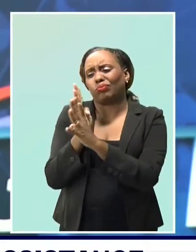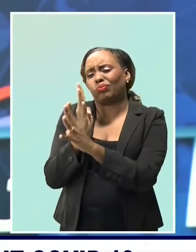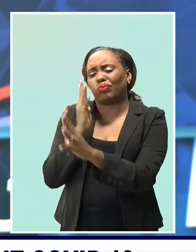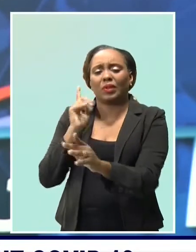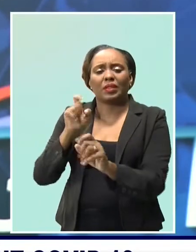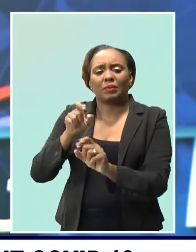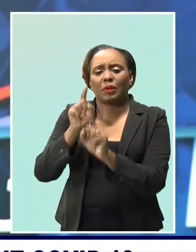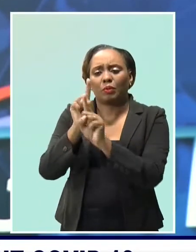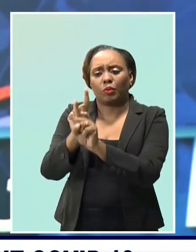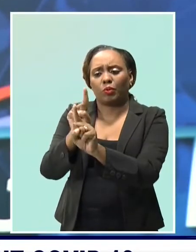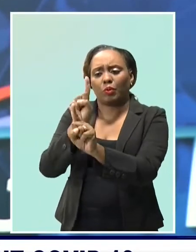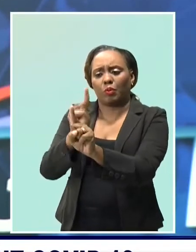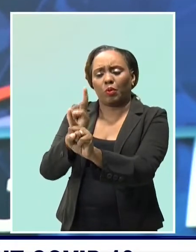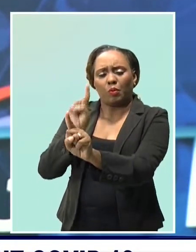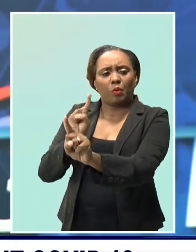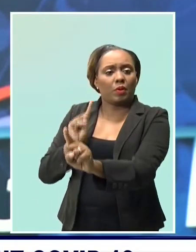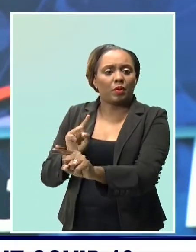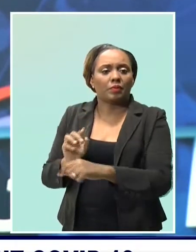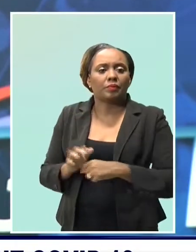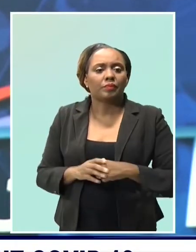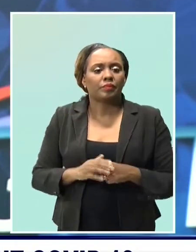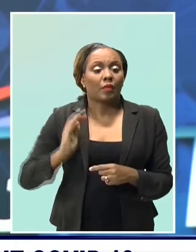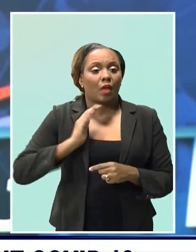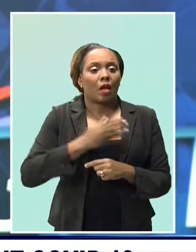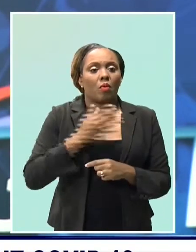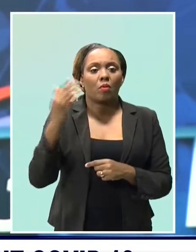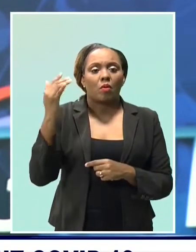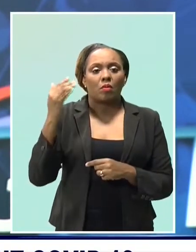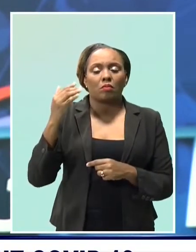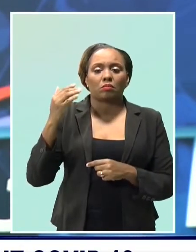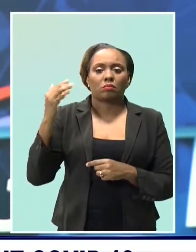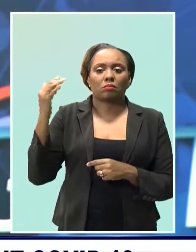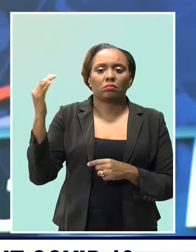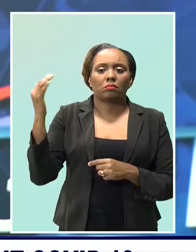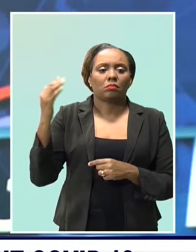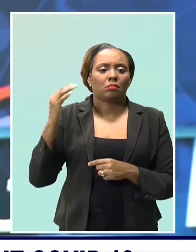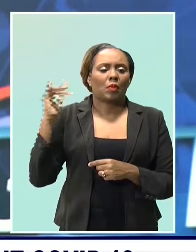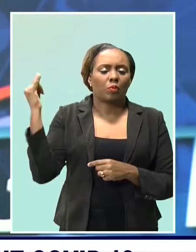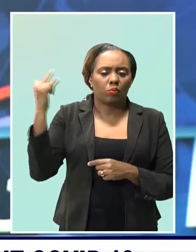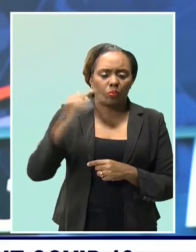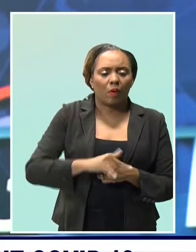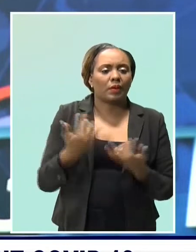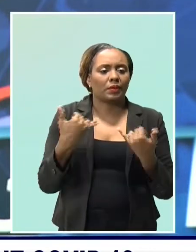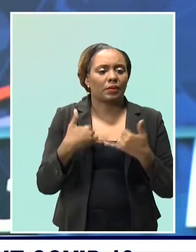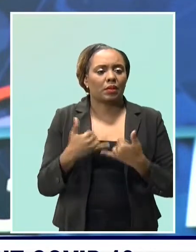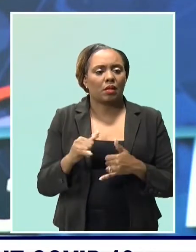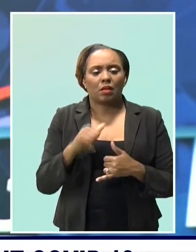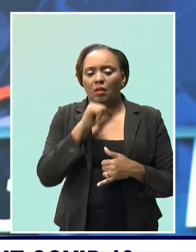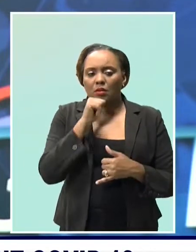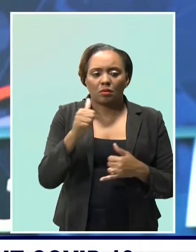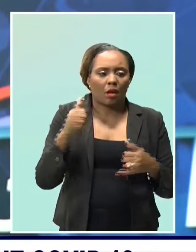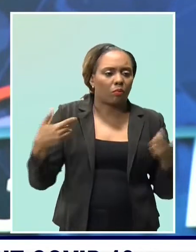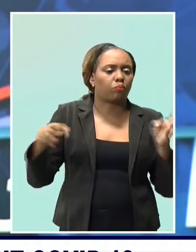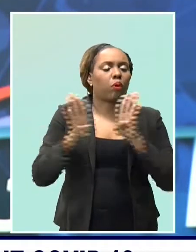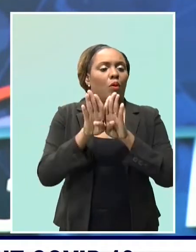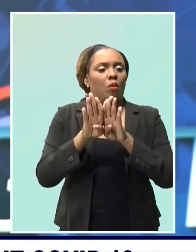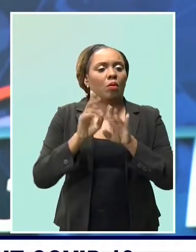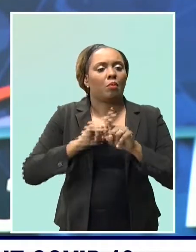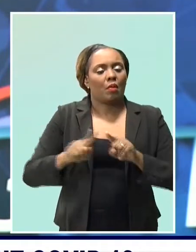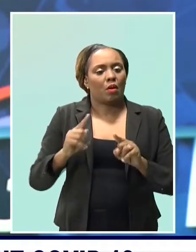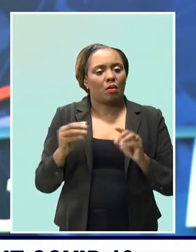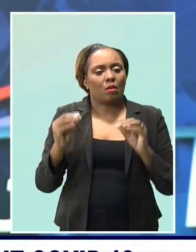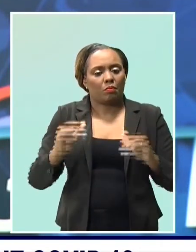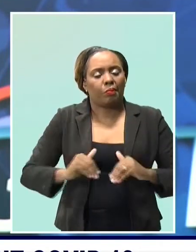Well, Barbada's borders have not been closed, but screening at the island's ports of entry have been stepped up in light of the coronavirus. Medical